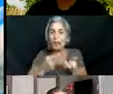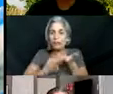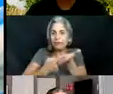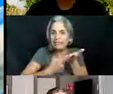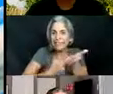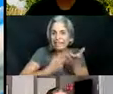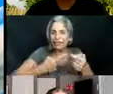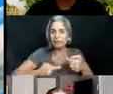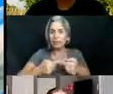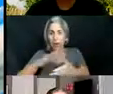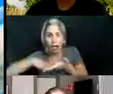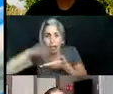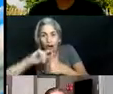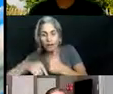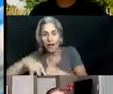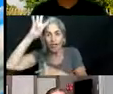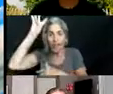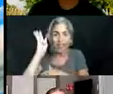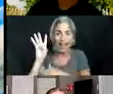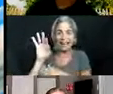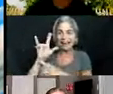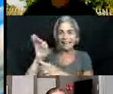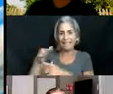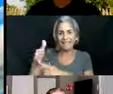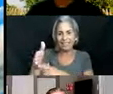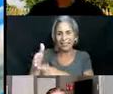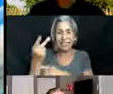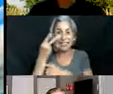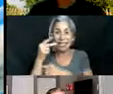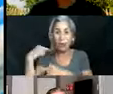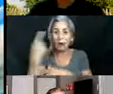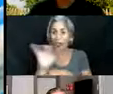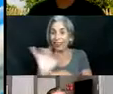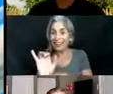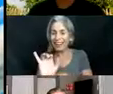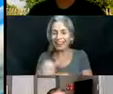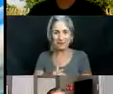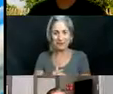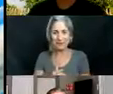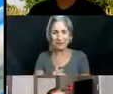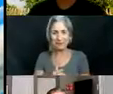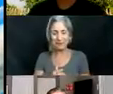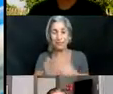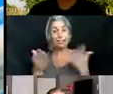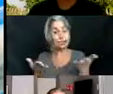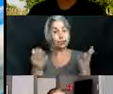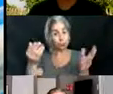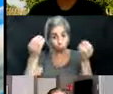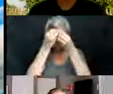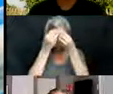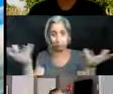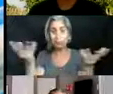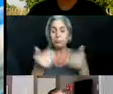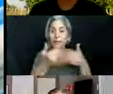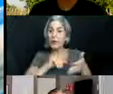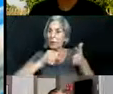lionfish and actually see what one looks like so just a few housekeeping things before we